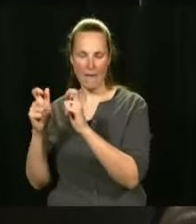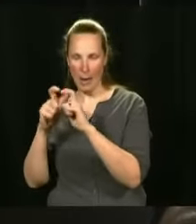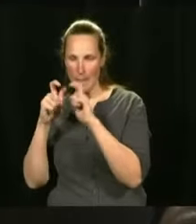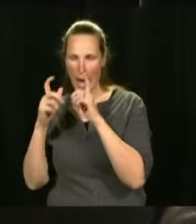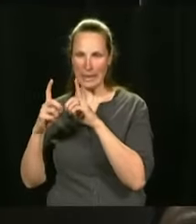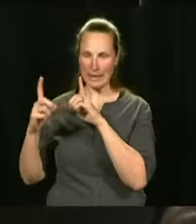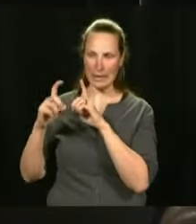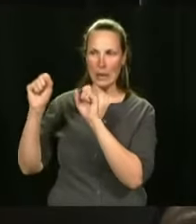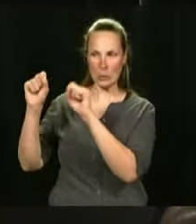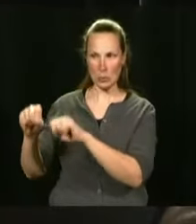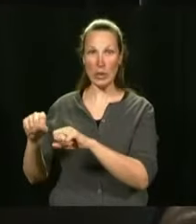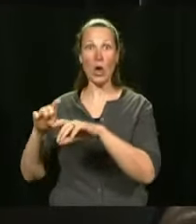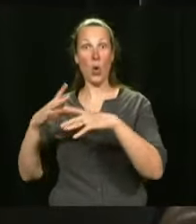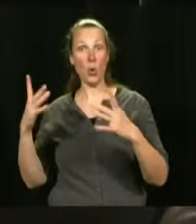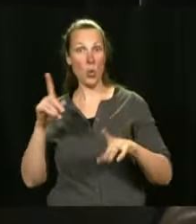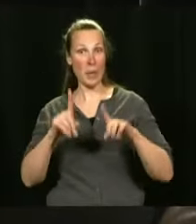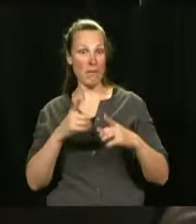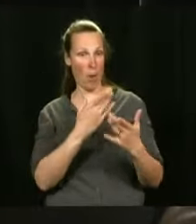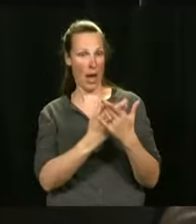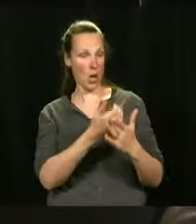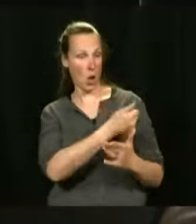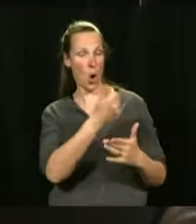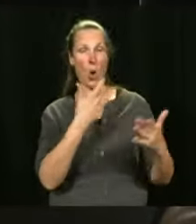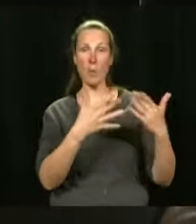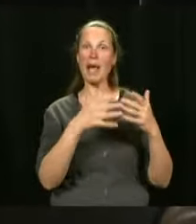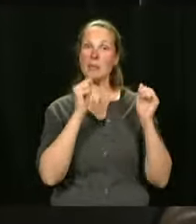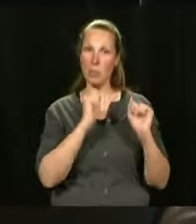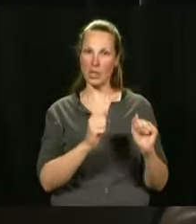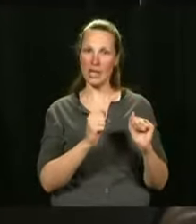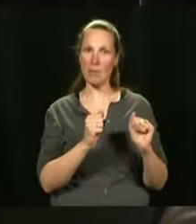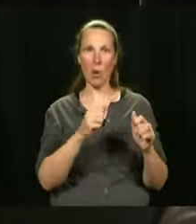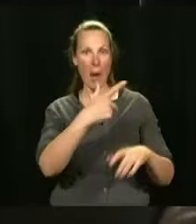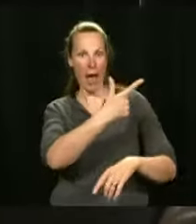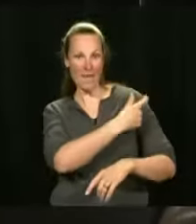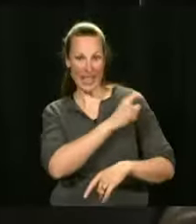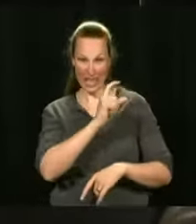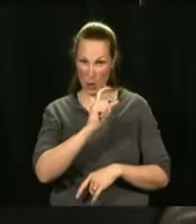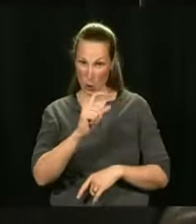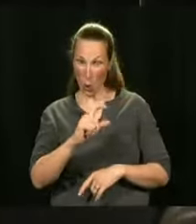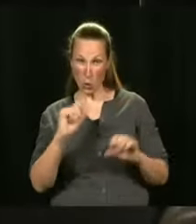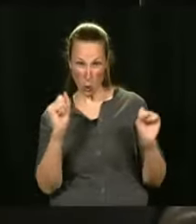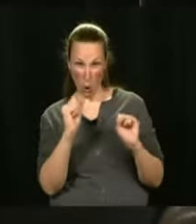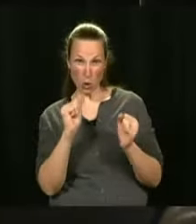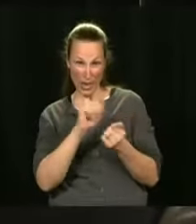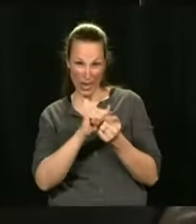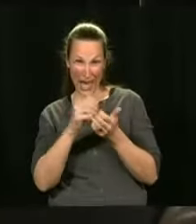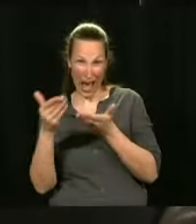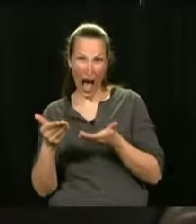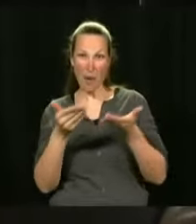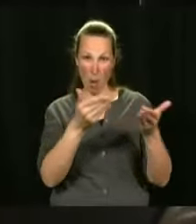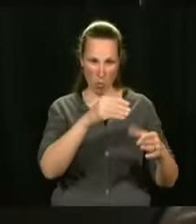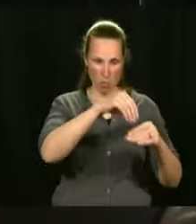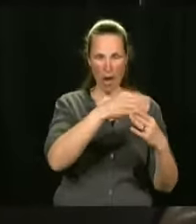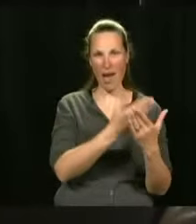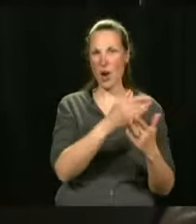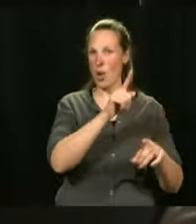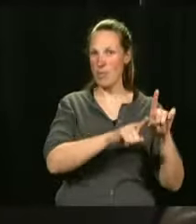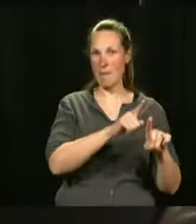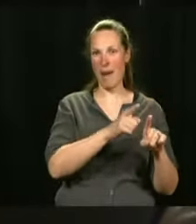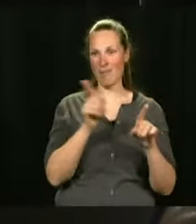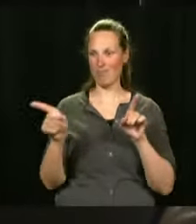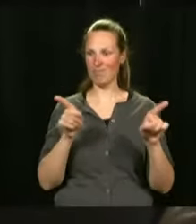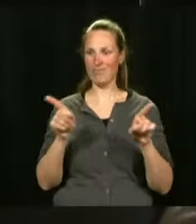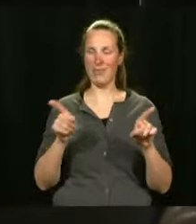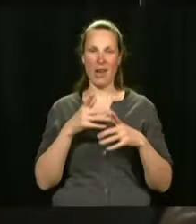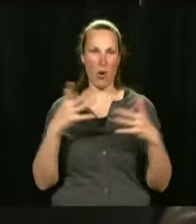some Pfizer vaccines to some schools. And that is why, just like we did at the beginning, we will have targeted approaches to make sure that we